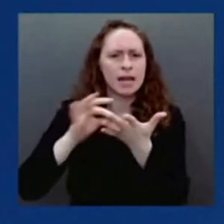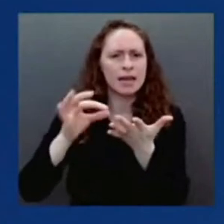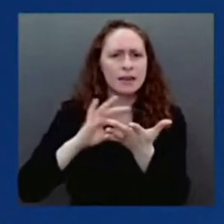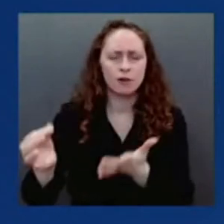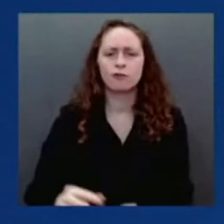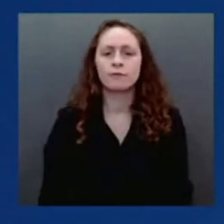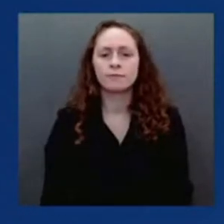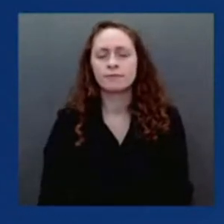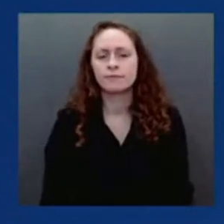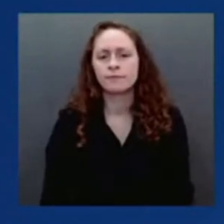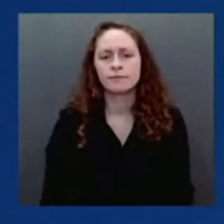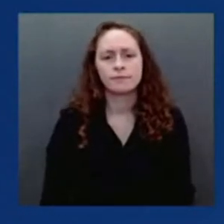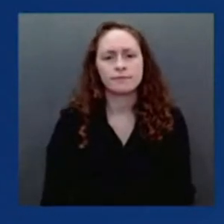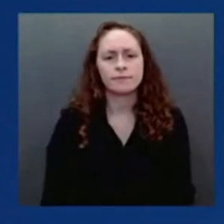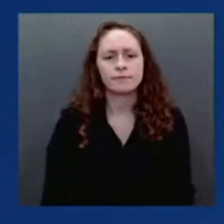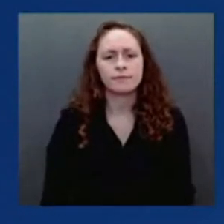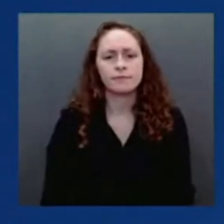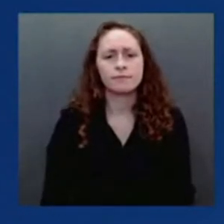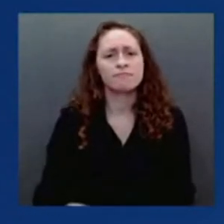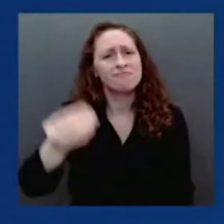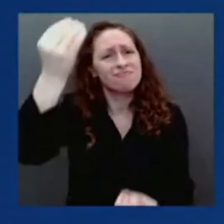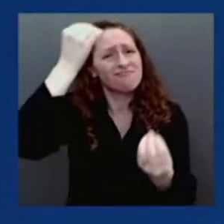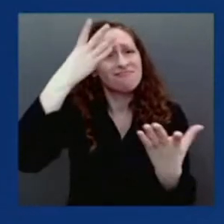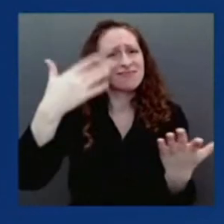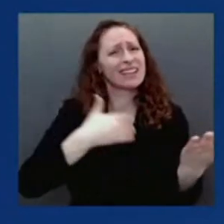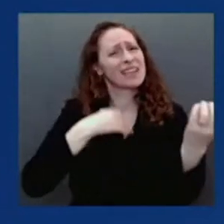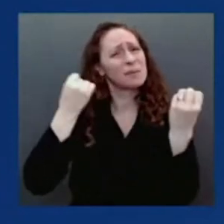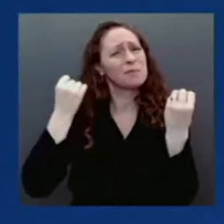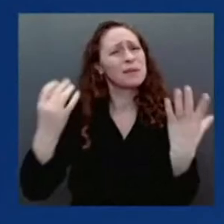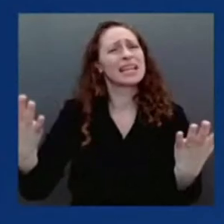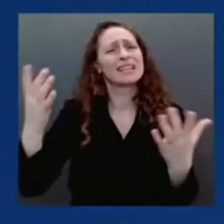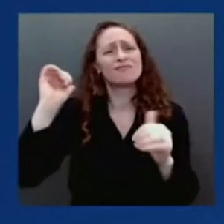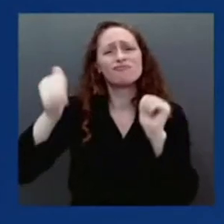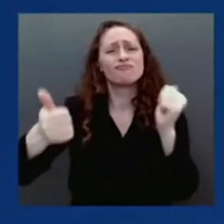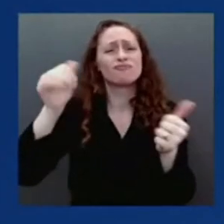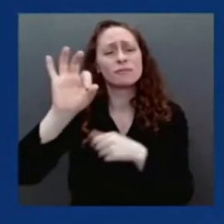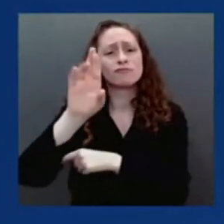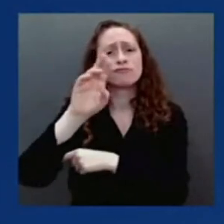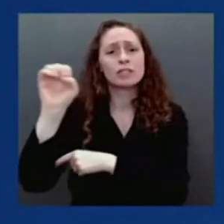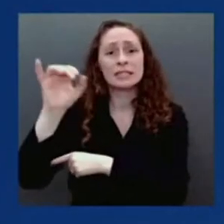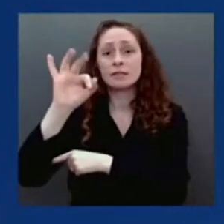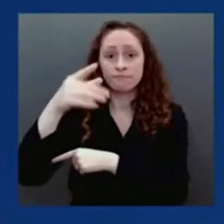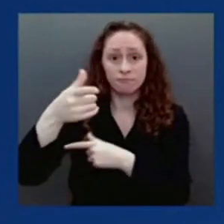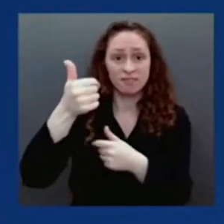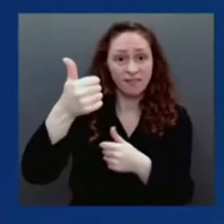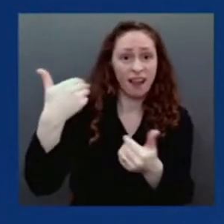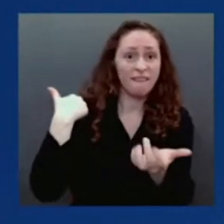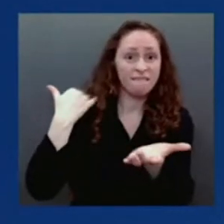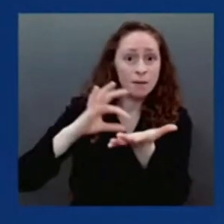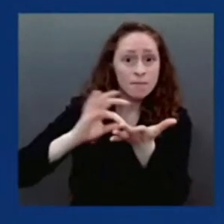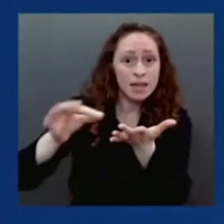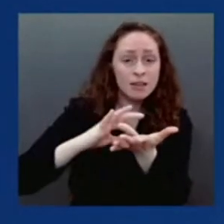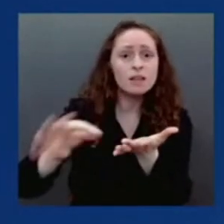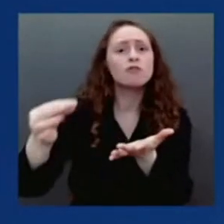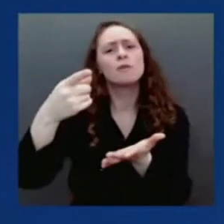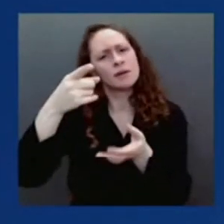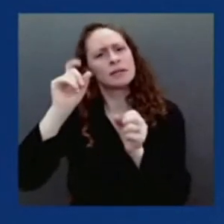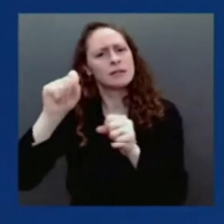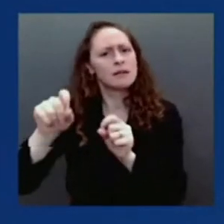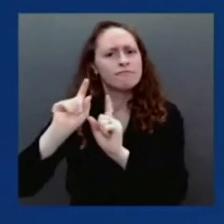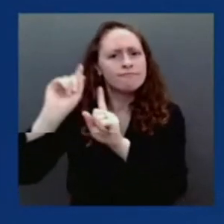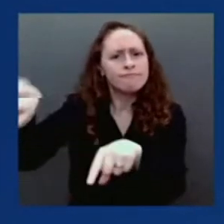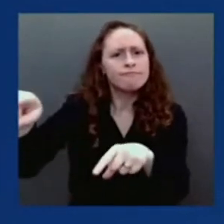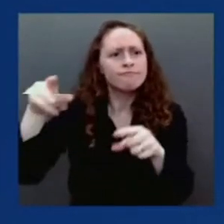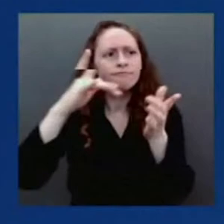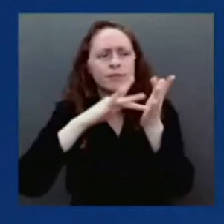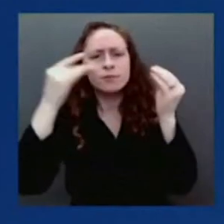sites around the country, including at over 10,000 local pharmacies and other local convenient locations. HHS